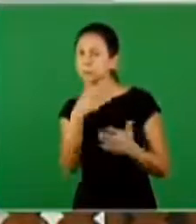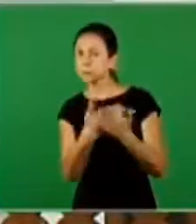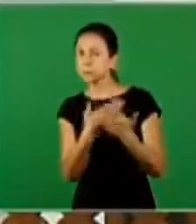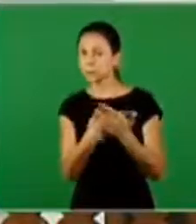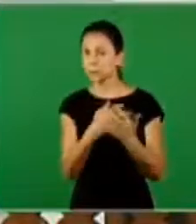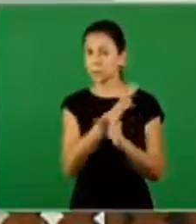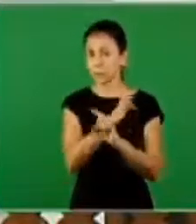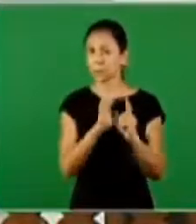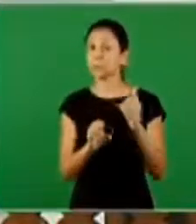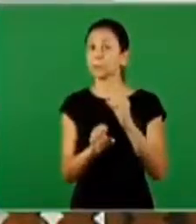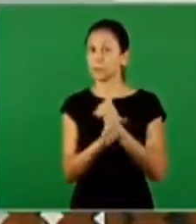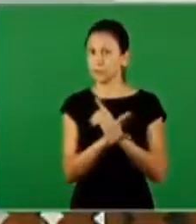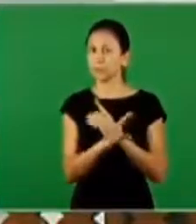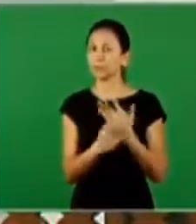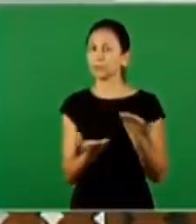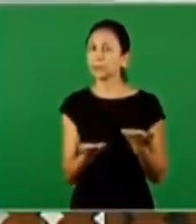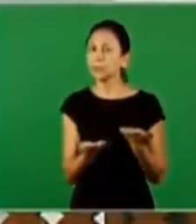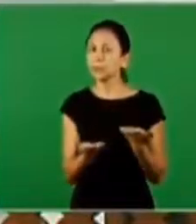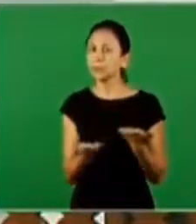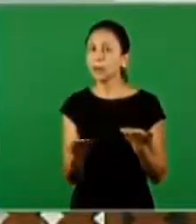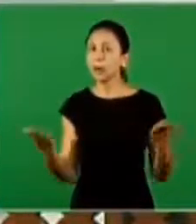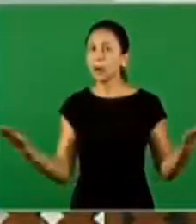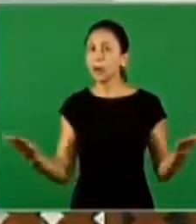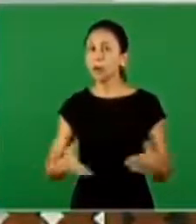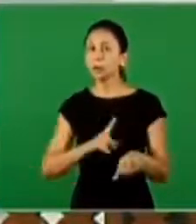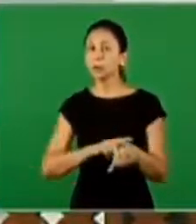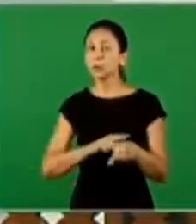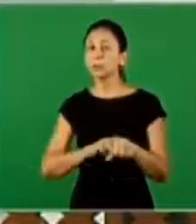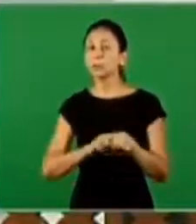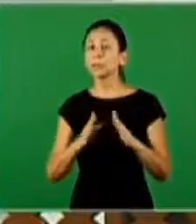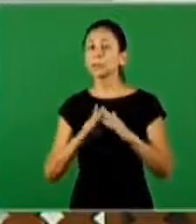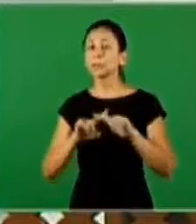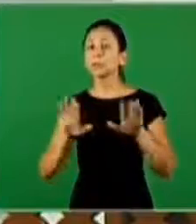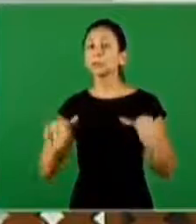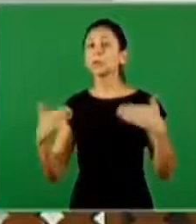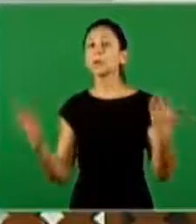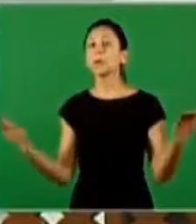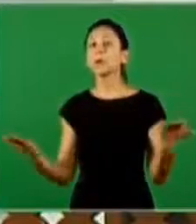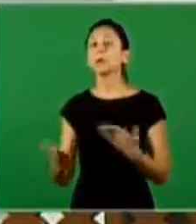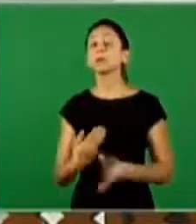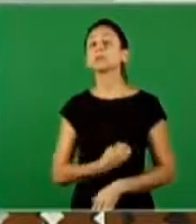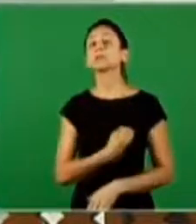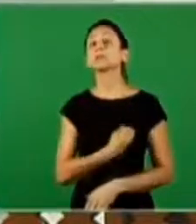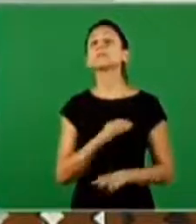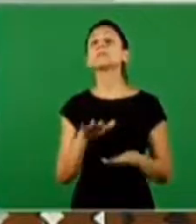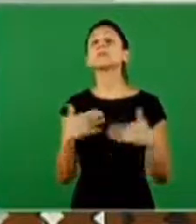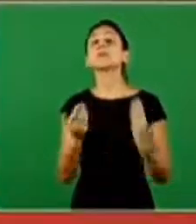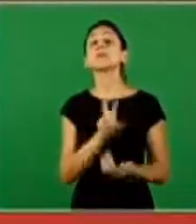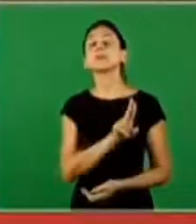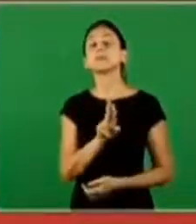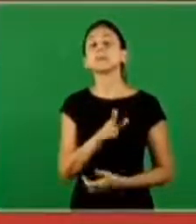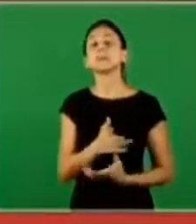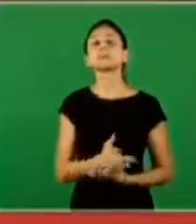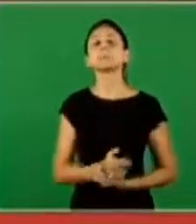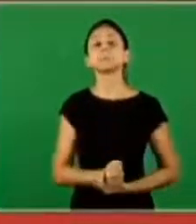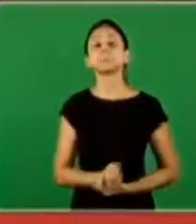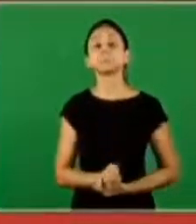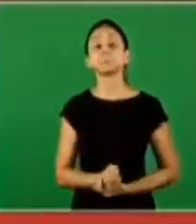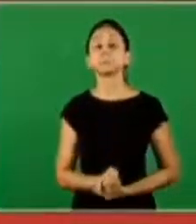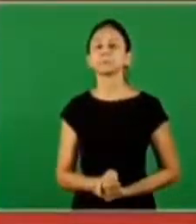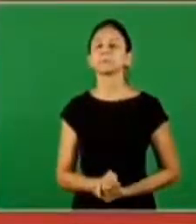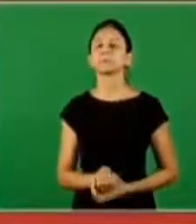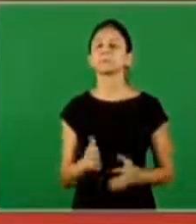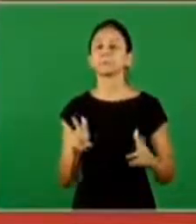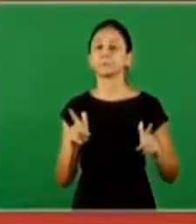So, you're studying on Sunday school, which one is our church today, the church we're living? What is it called?